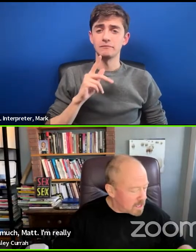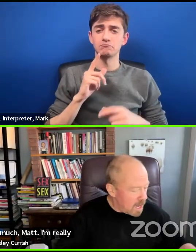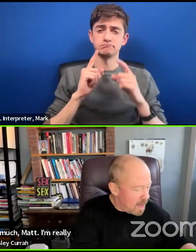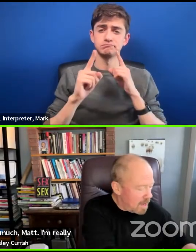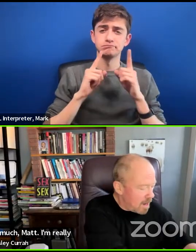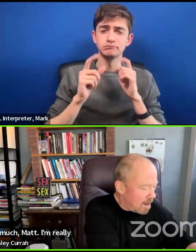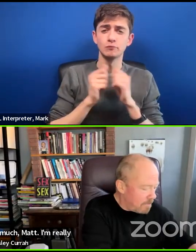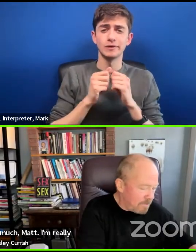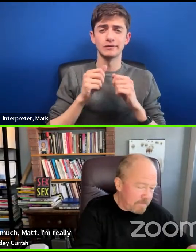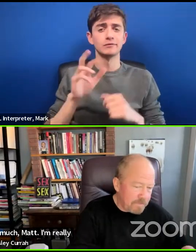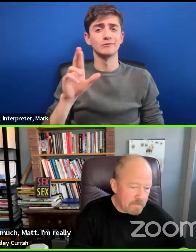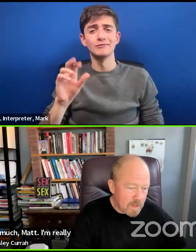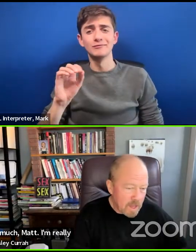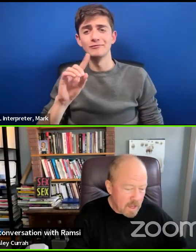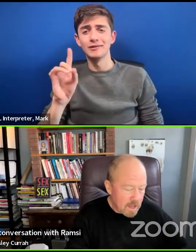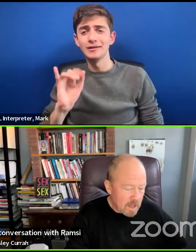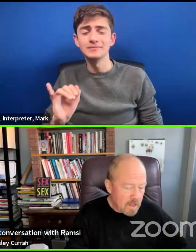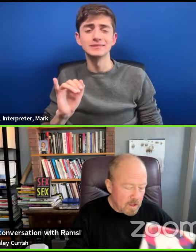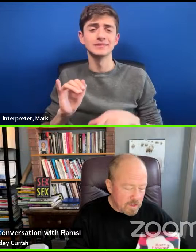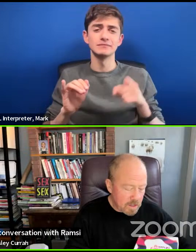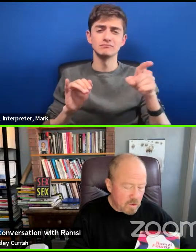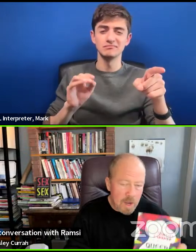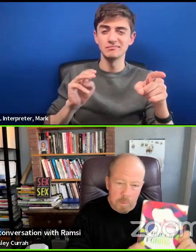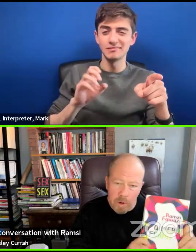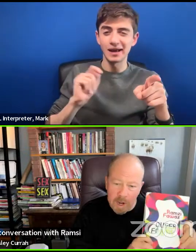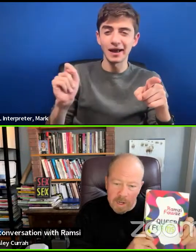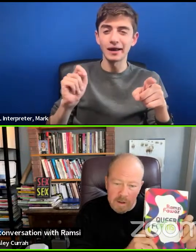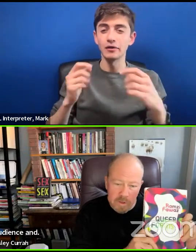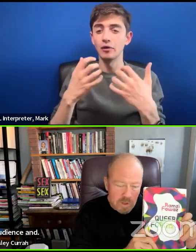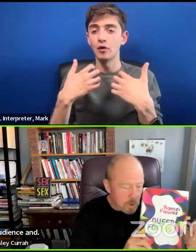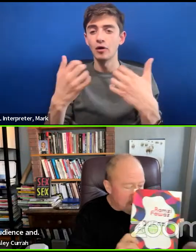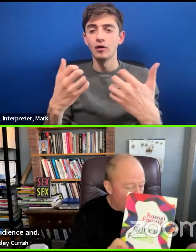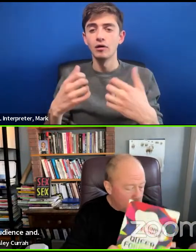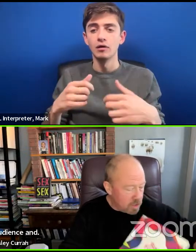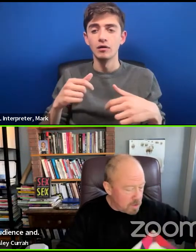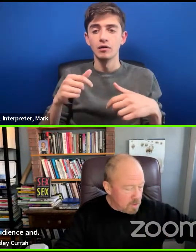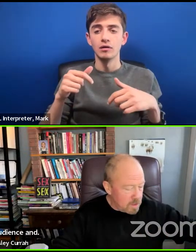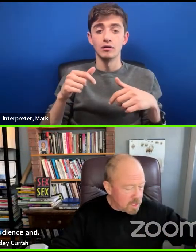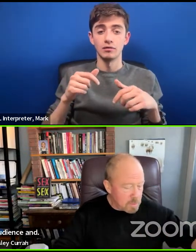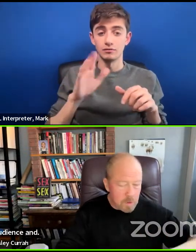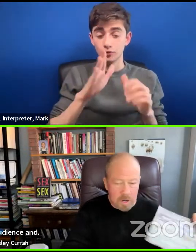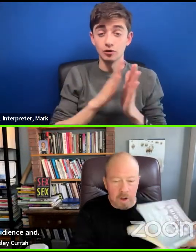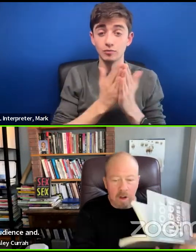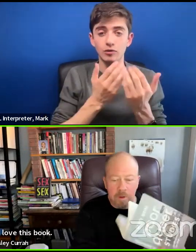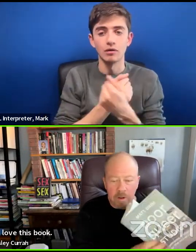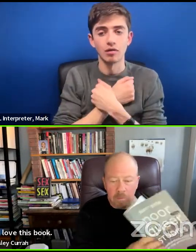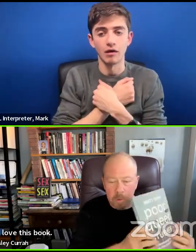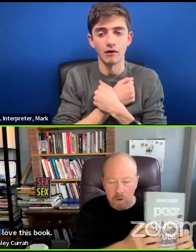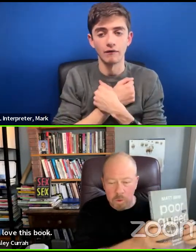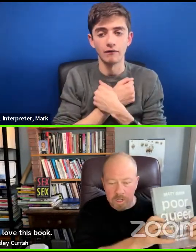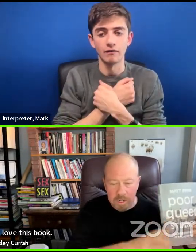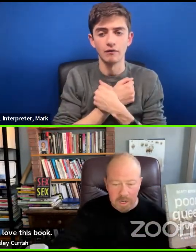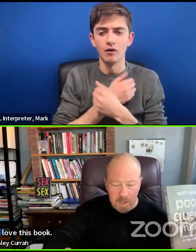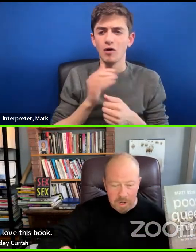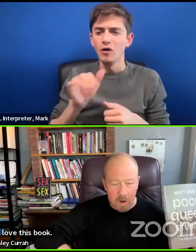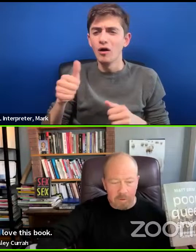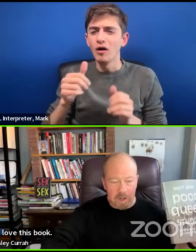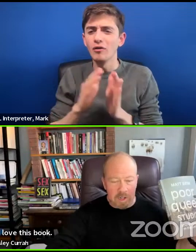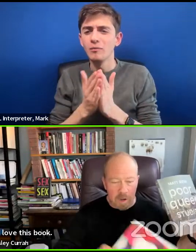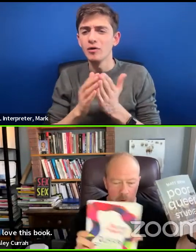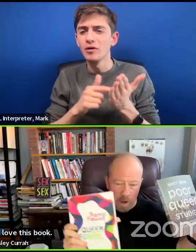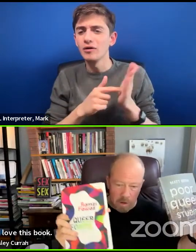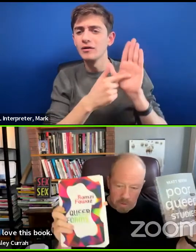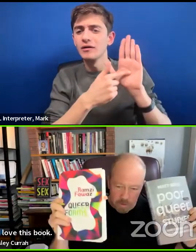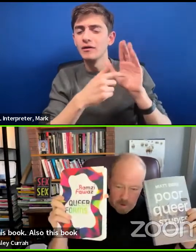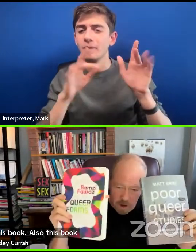audience. And it's such a great book. I love this book. Also, this book, I hope you all have poor career studies. We can